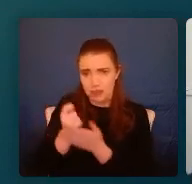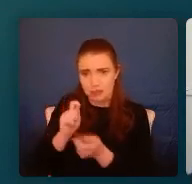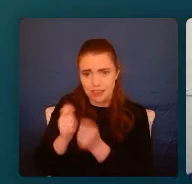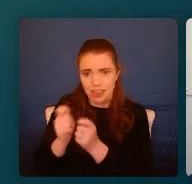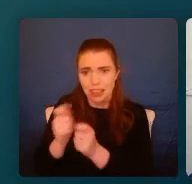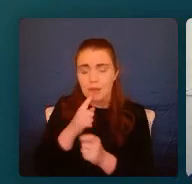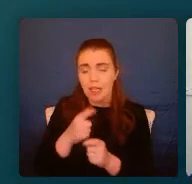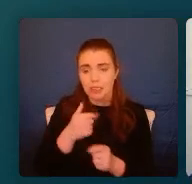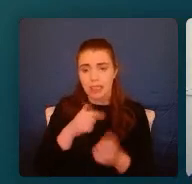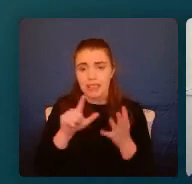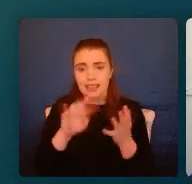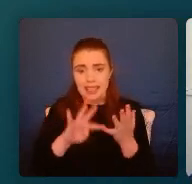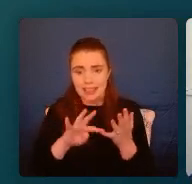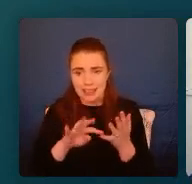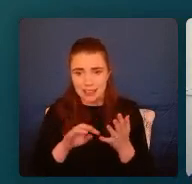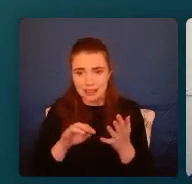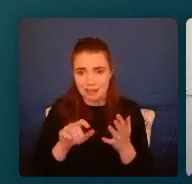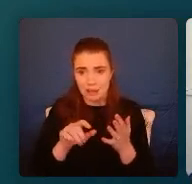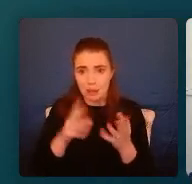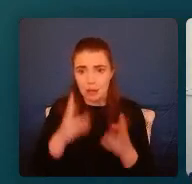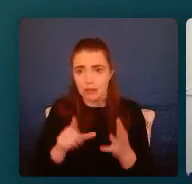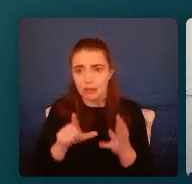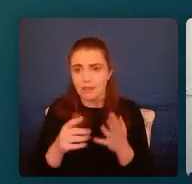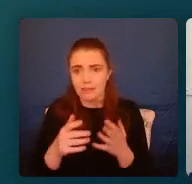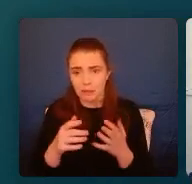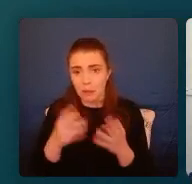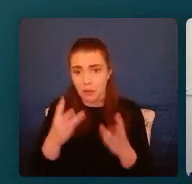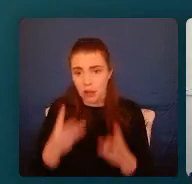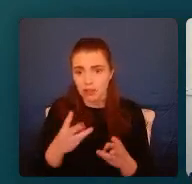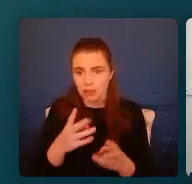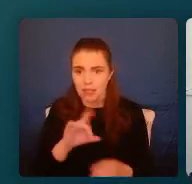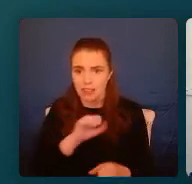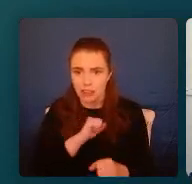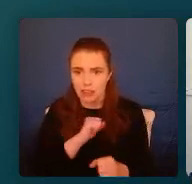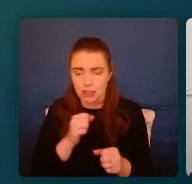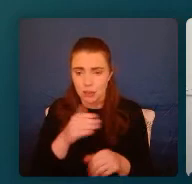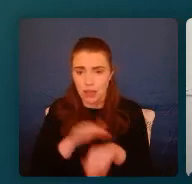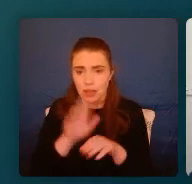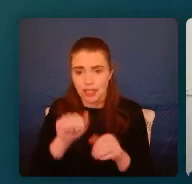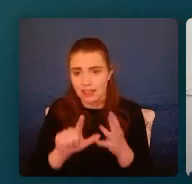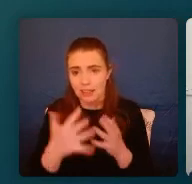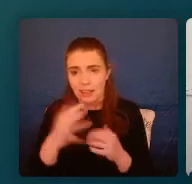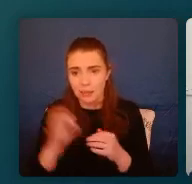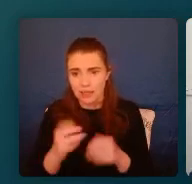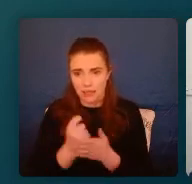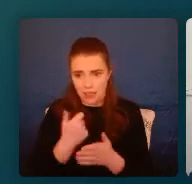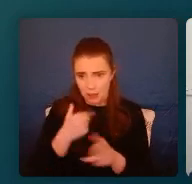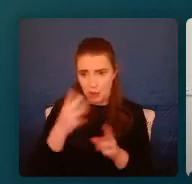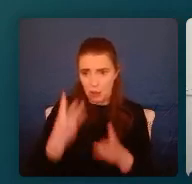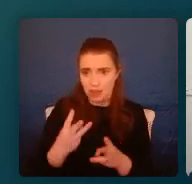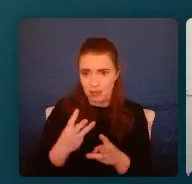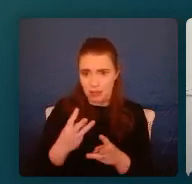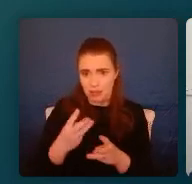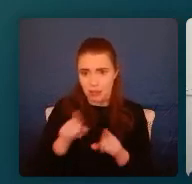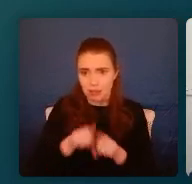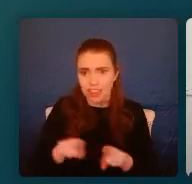making the world as predictable as it can. in particular, this sense of predictable care that no matter what the child is going